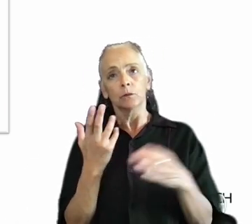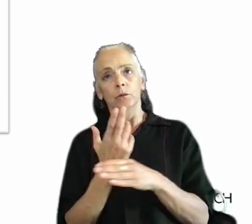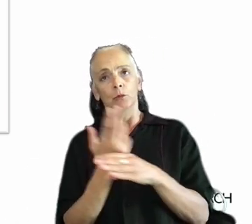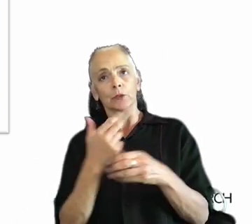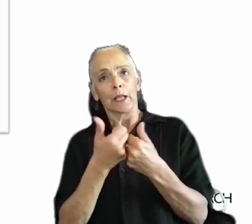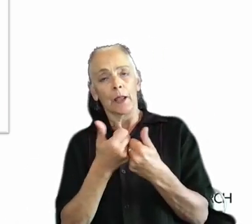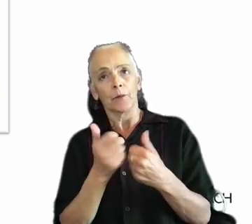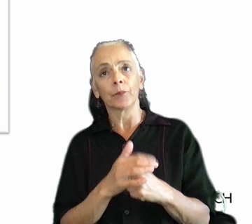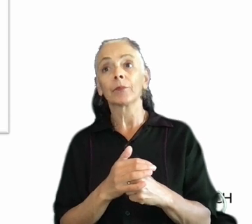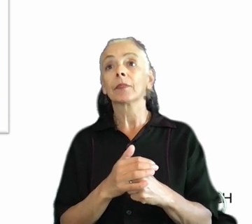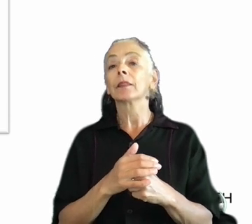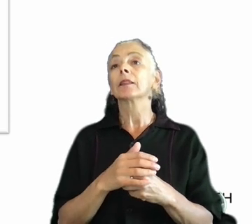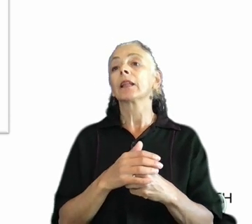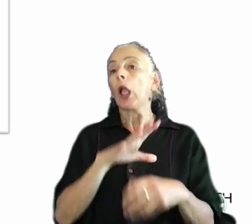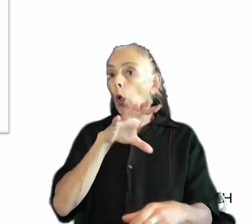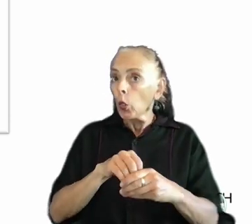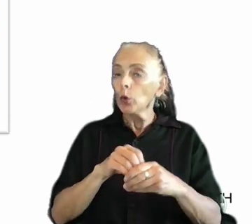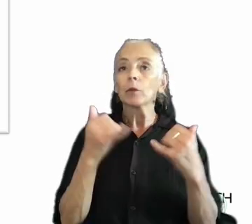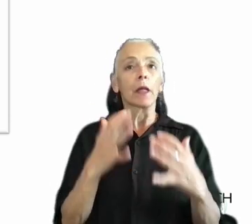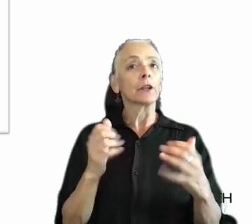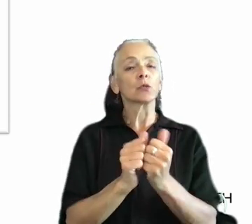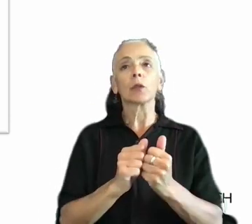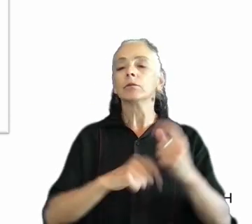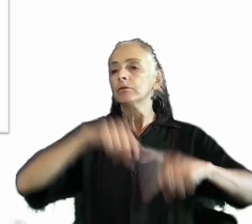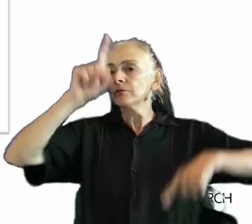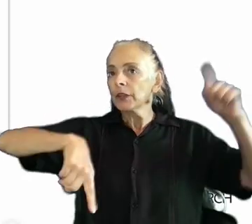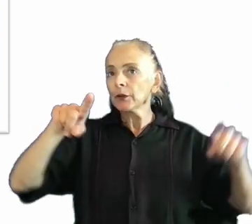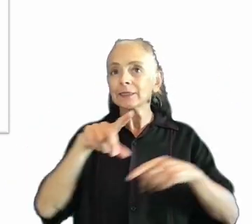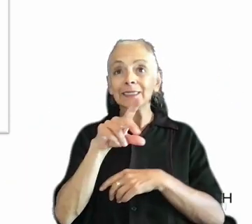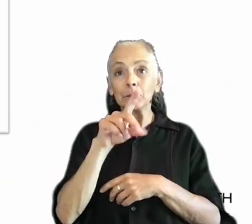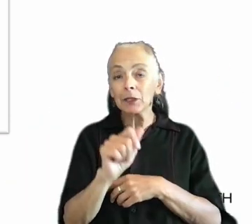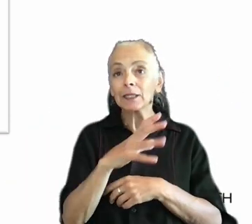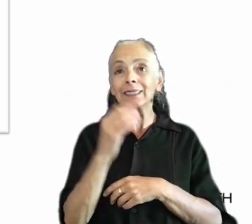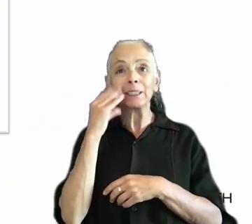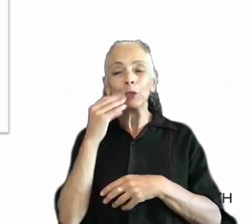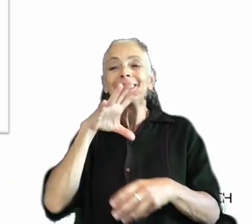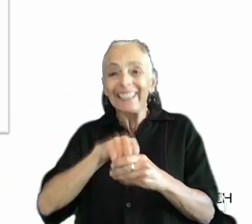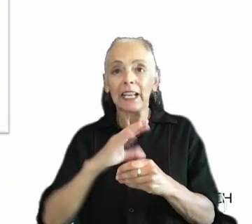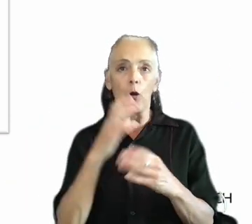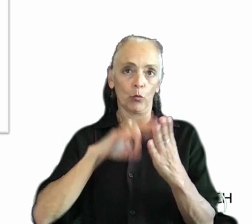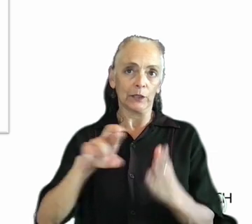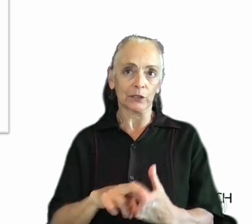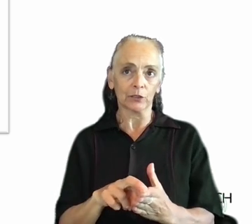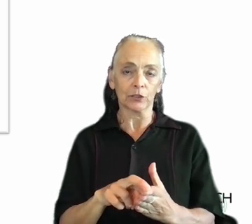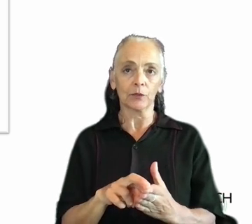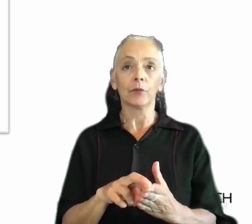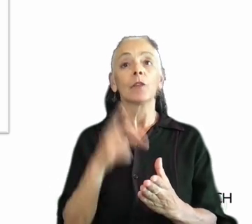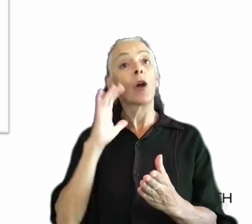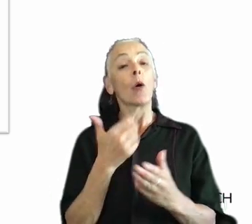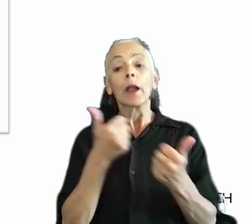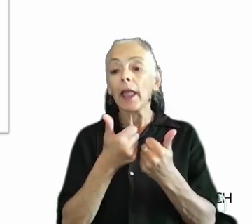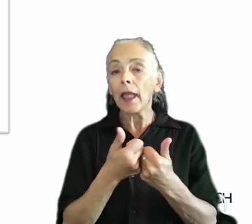including players with a wide range of disabilities and experiences in our research. When it comes to our games and other products, we encourage